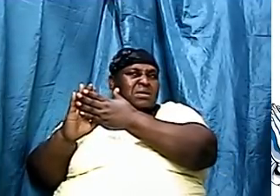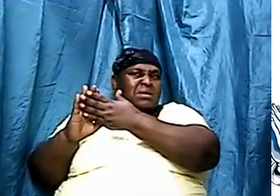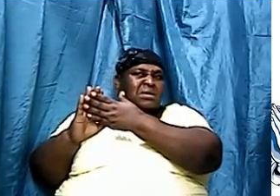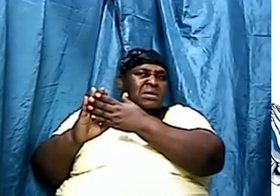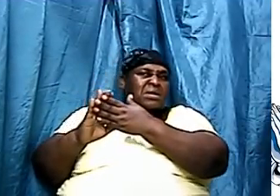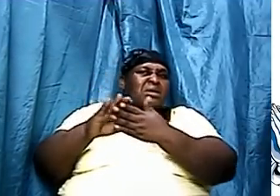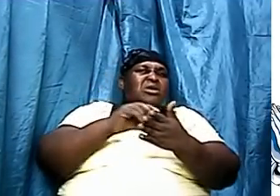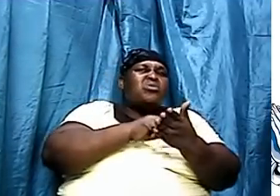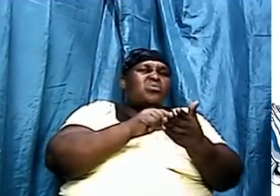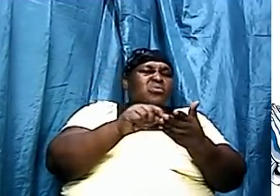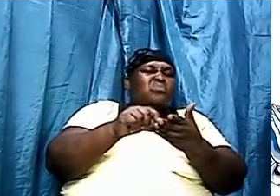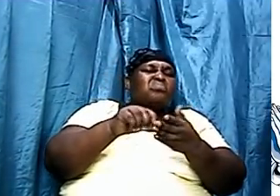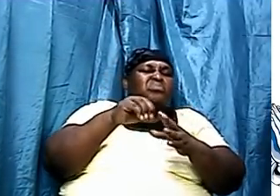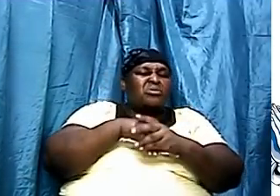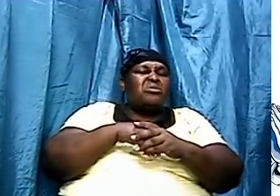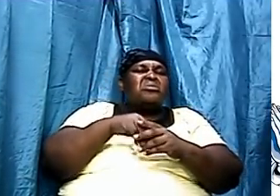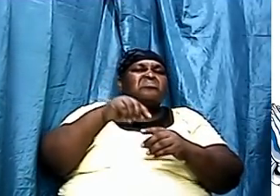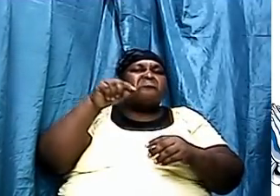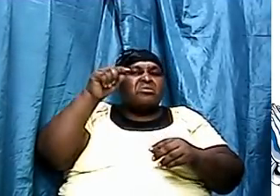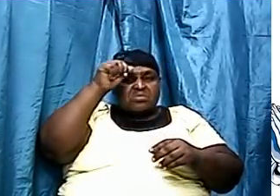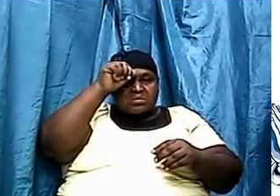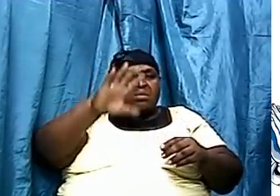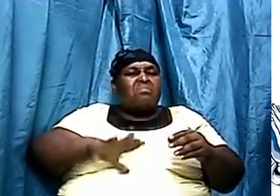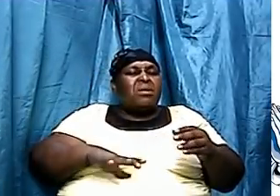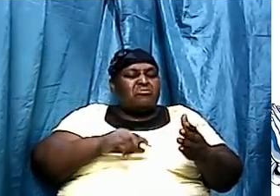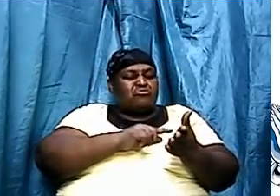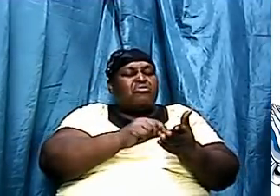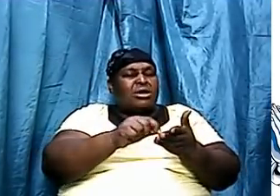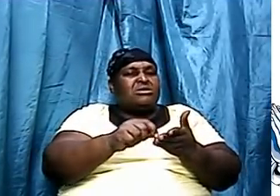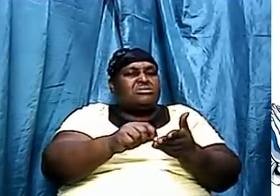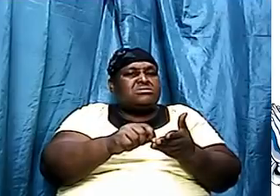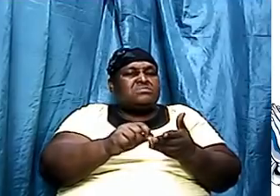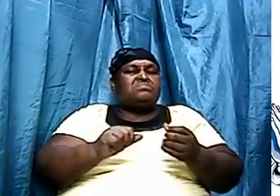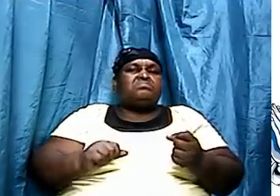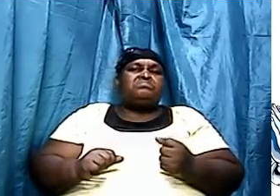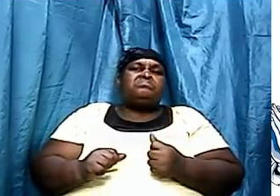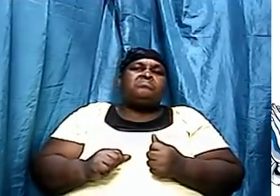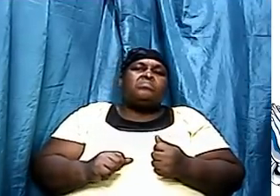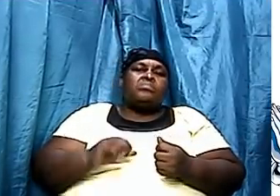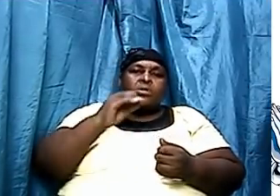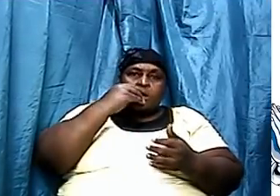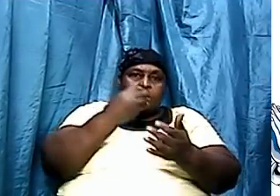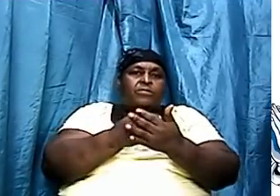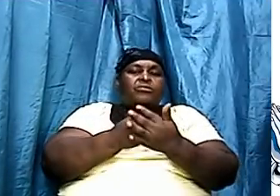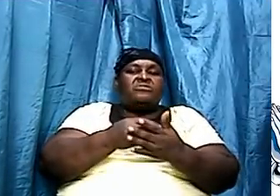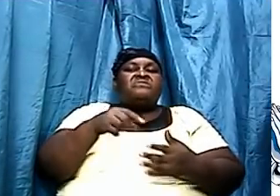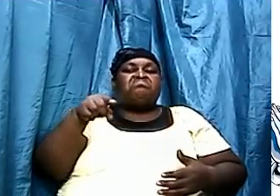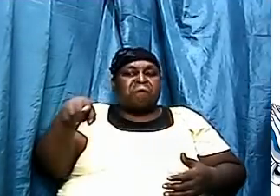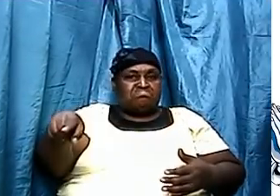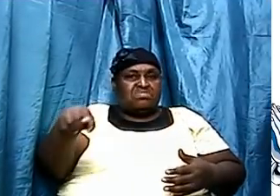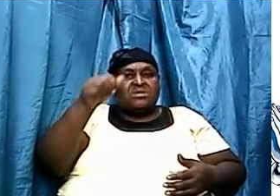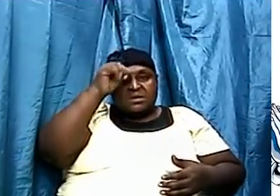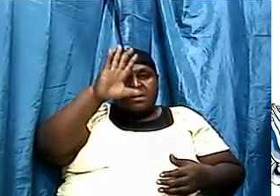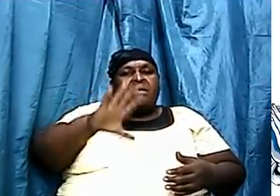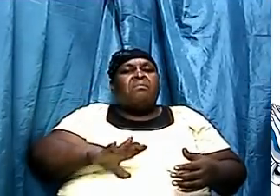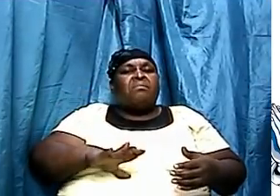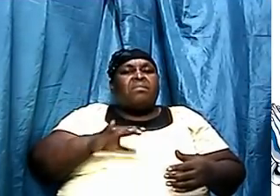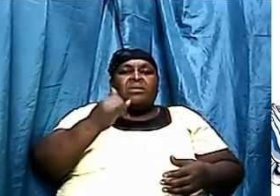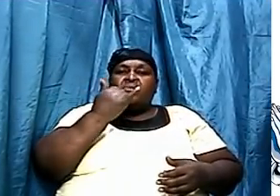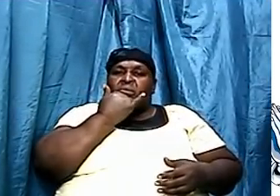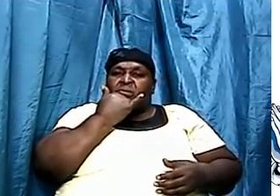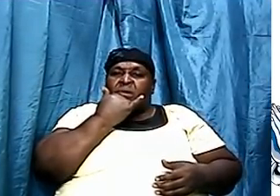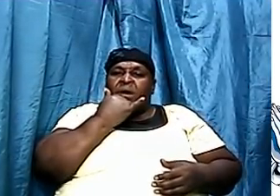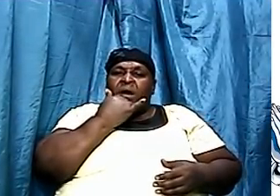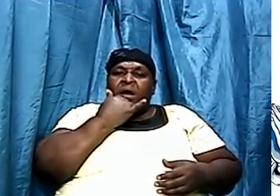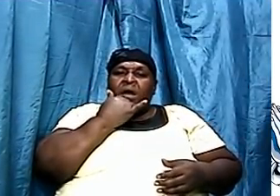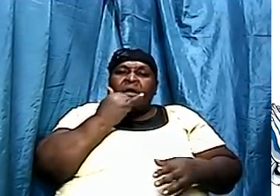he wrote it in his writings. The man was not a Christian, as I said before. But he proved this man wrong, based on history, that